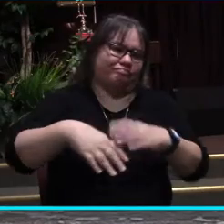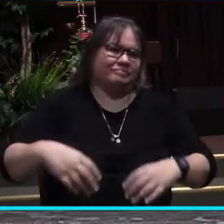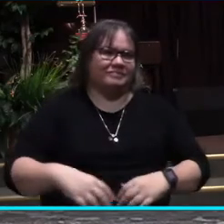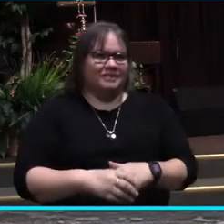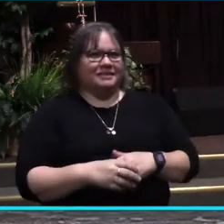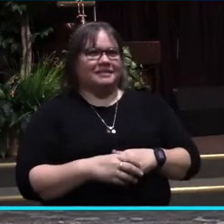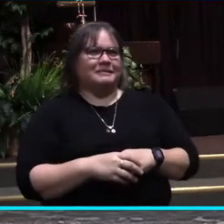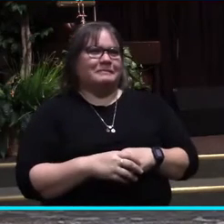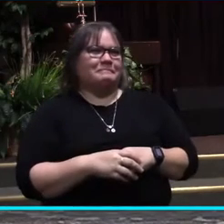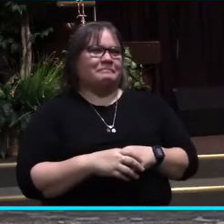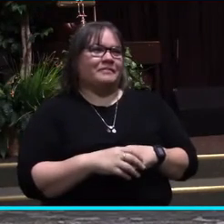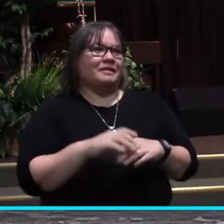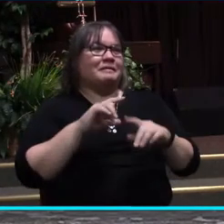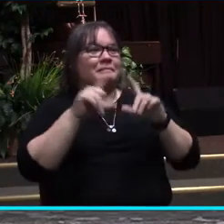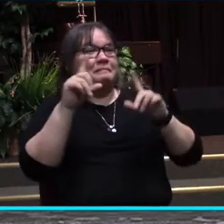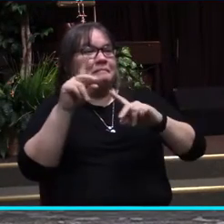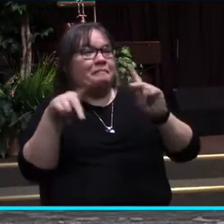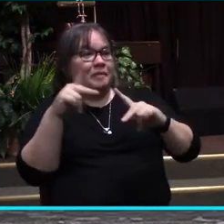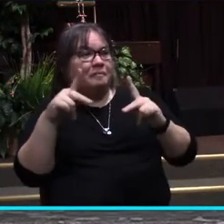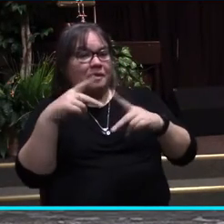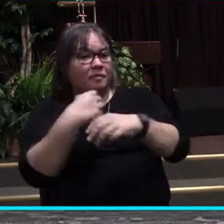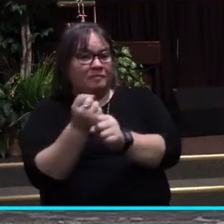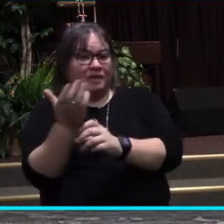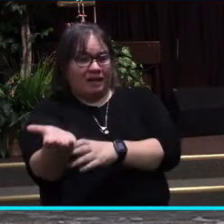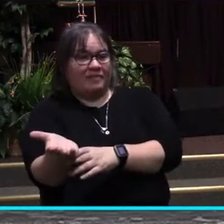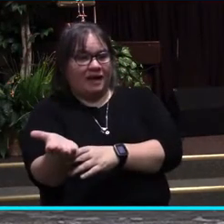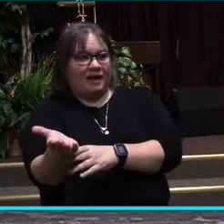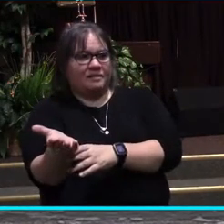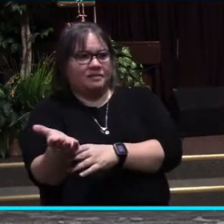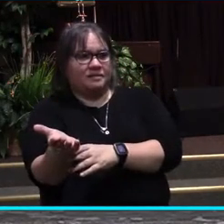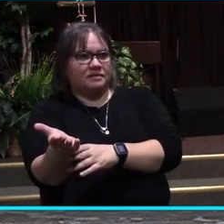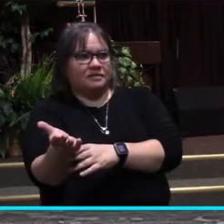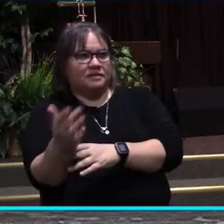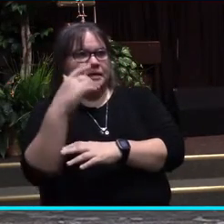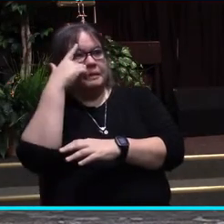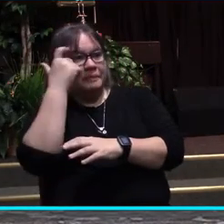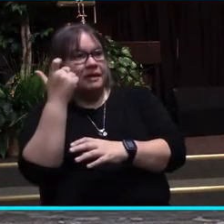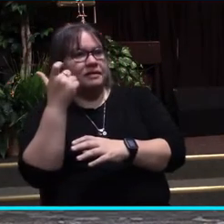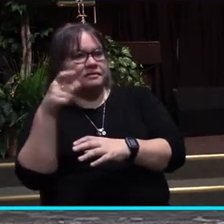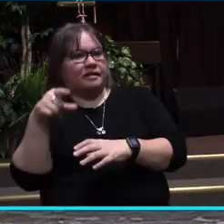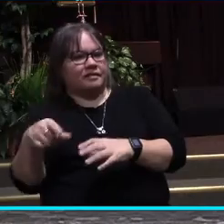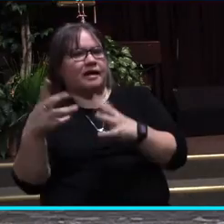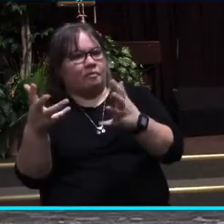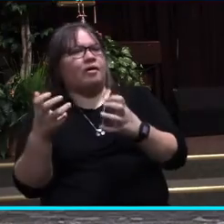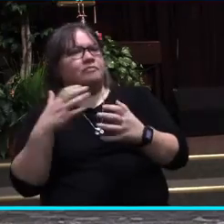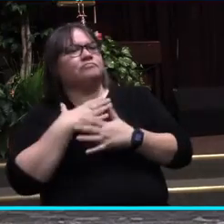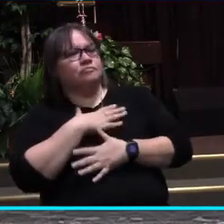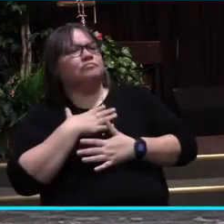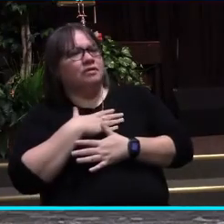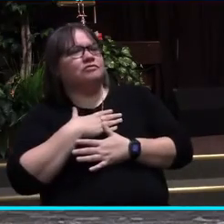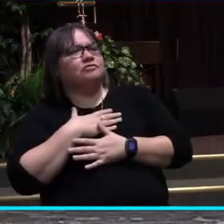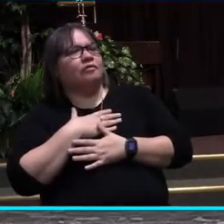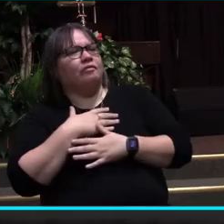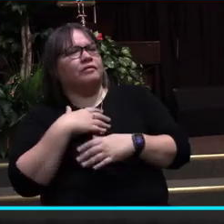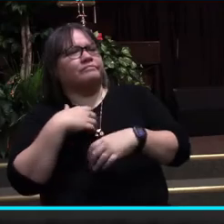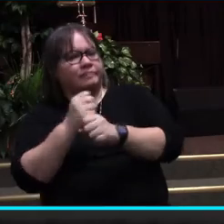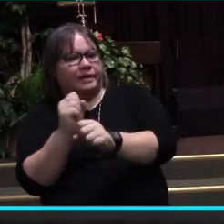But the people that made them did that just because they wanted to enjoy it.